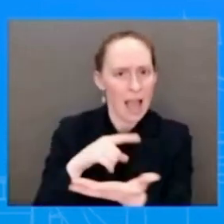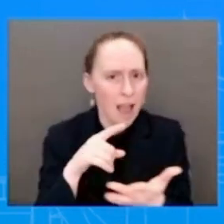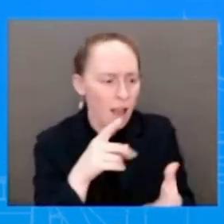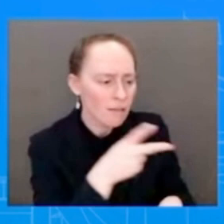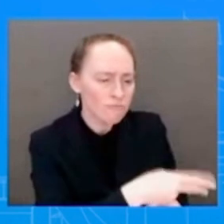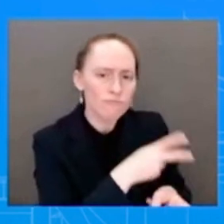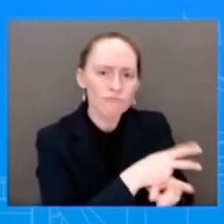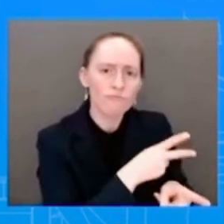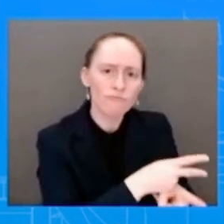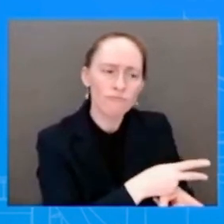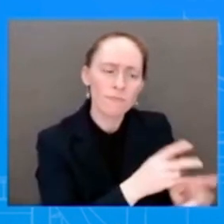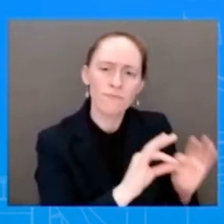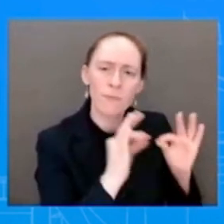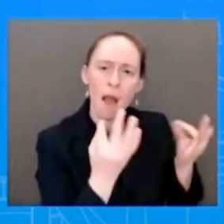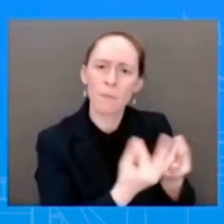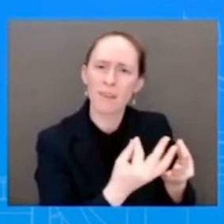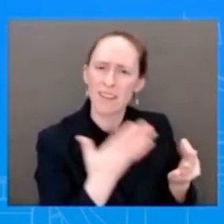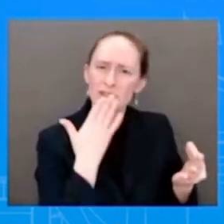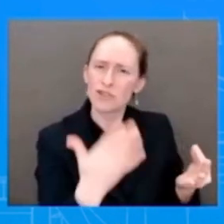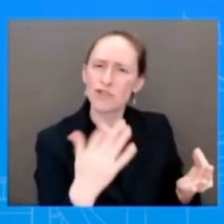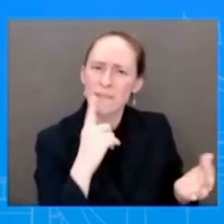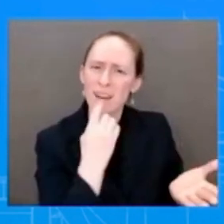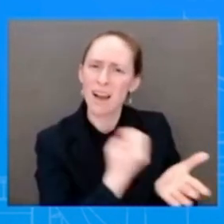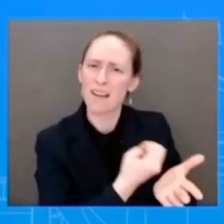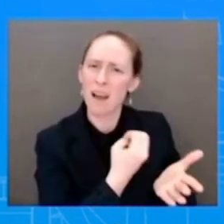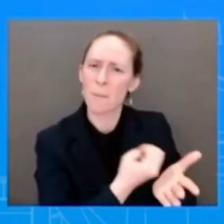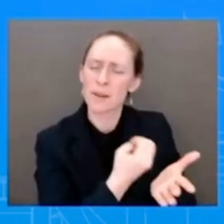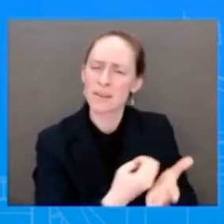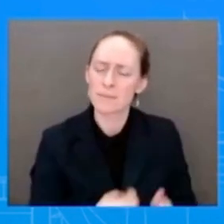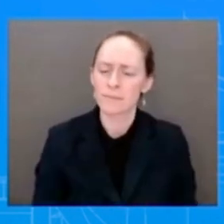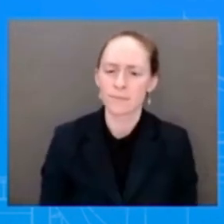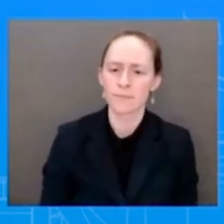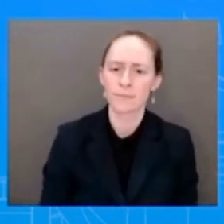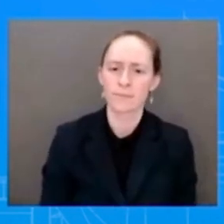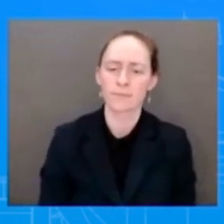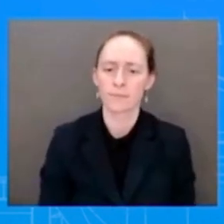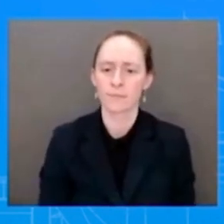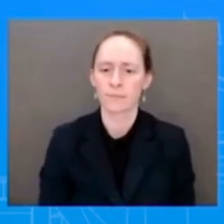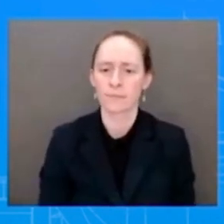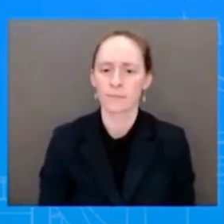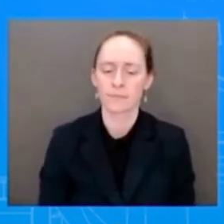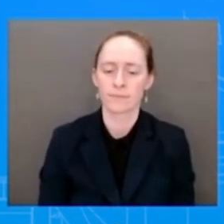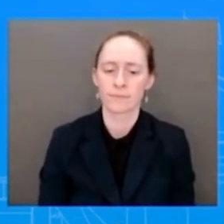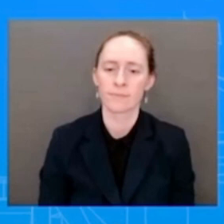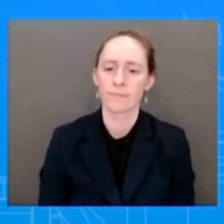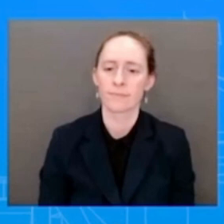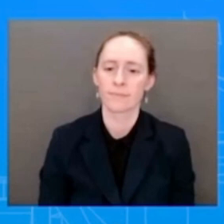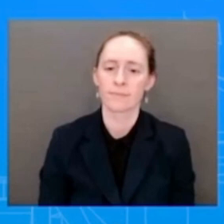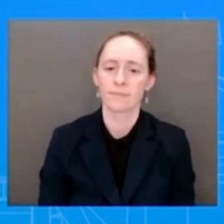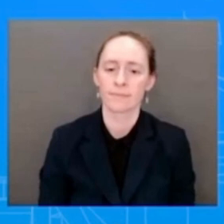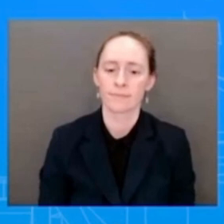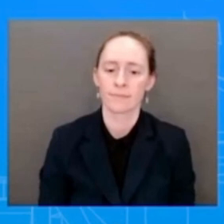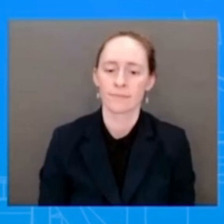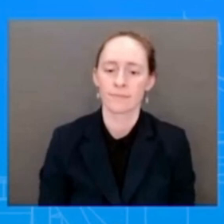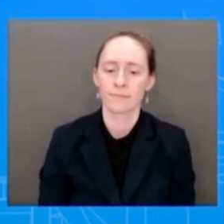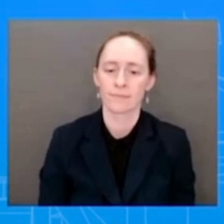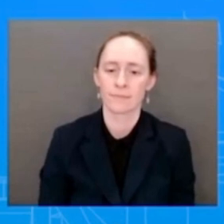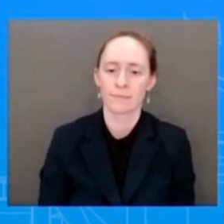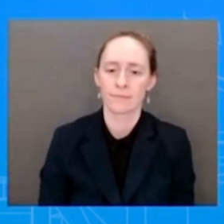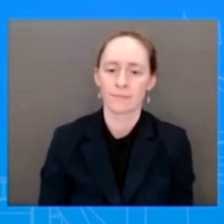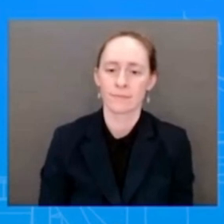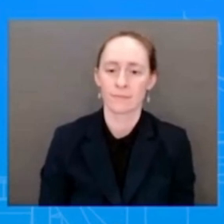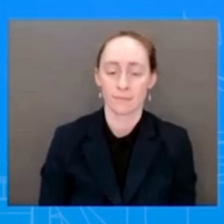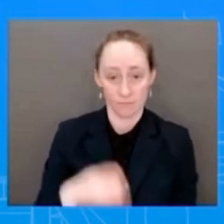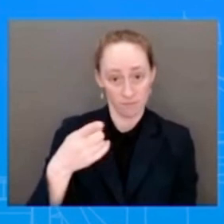Yeah, are you satisfied, I'm wondering, with the Supreme Court's investigation that concluded over the leaking of the Dodd's decision? You know, there's been some criticism